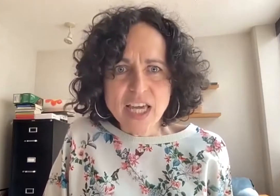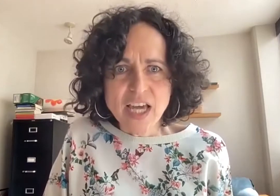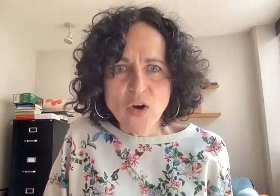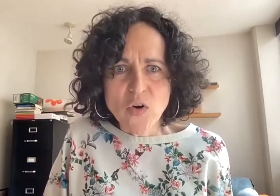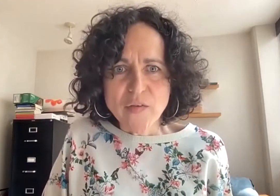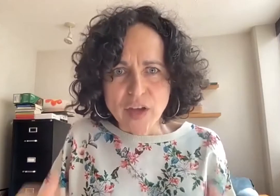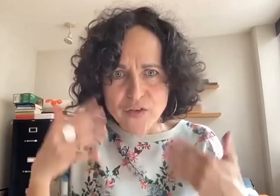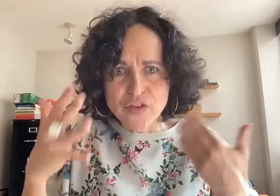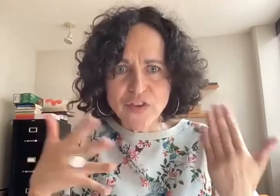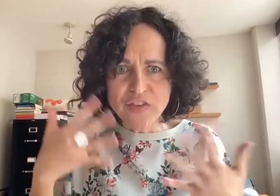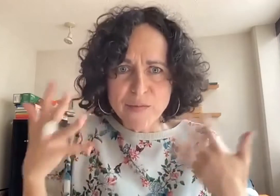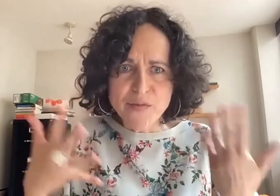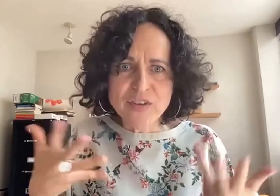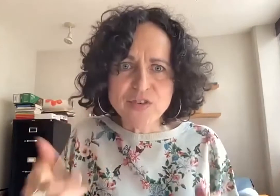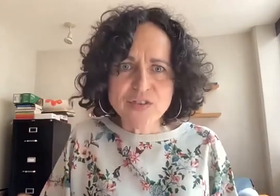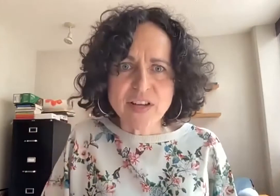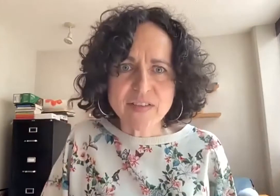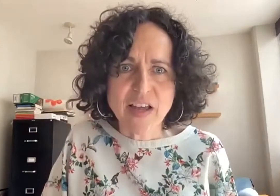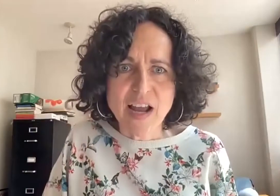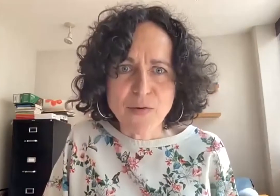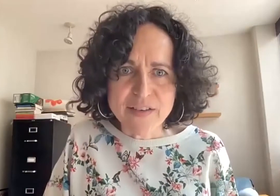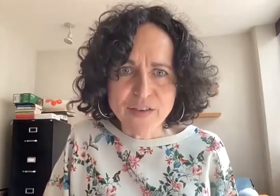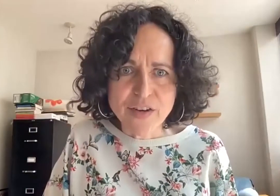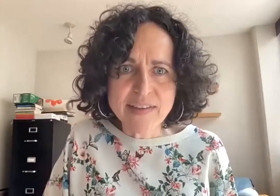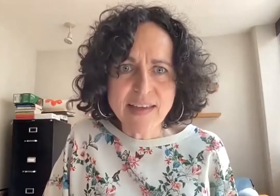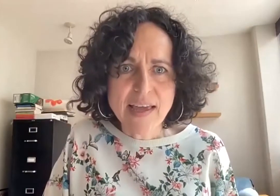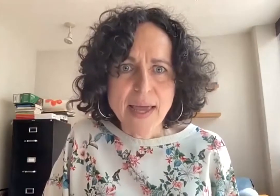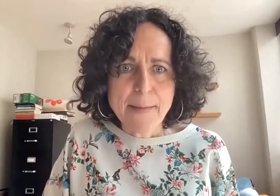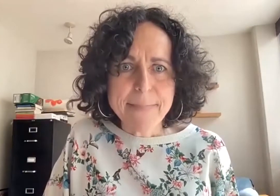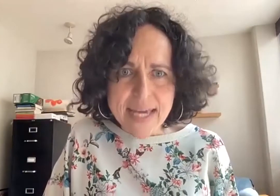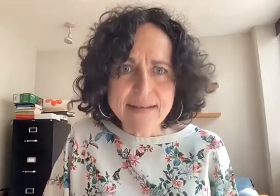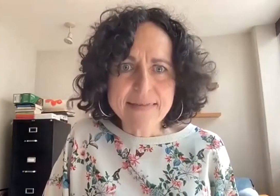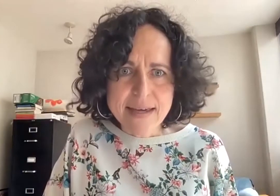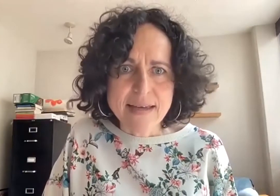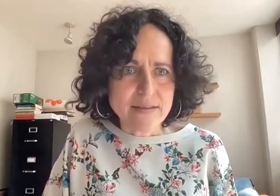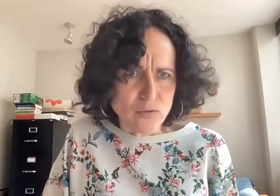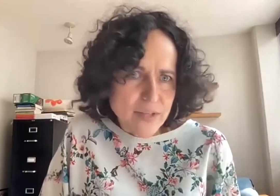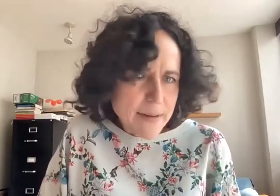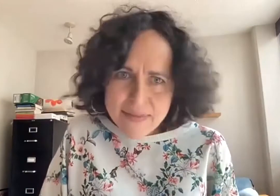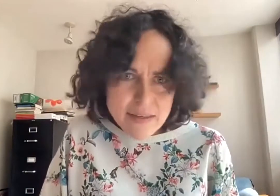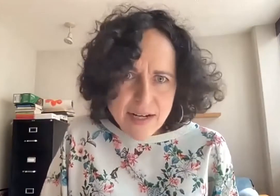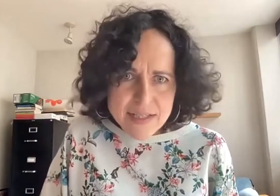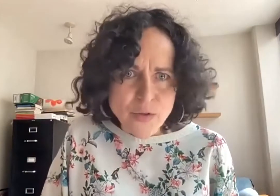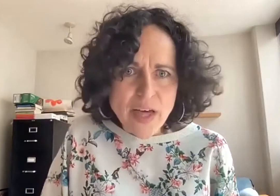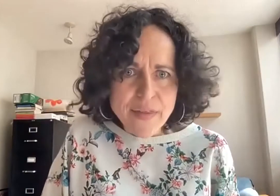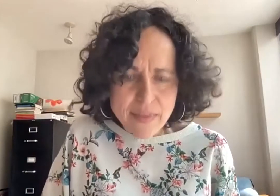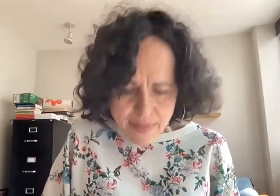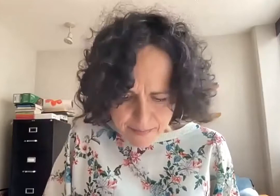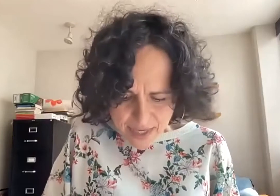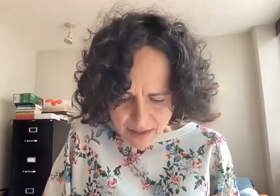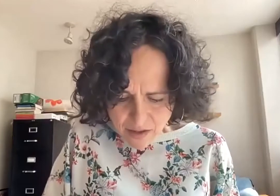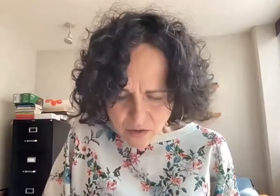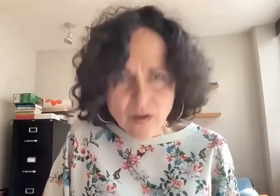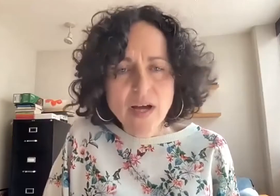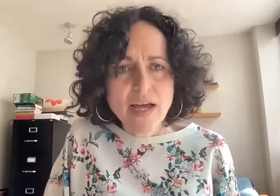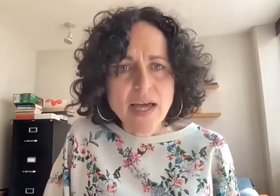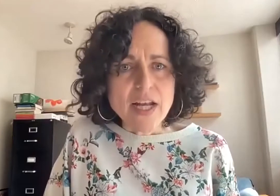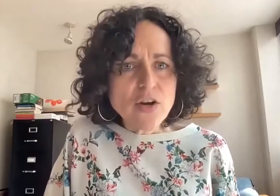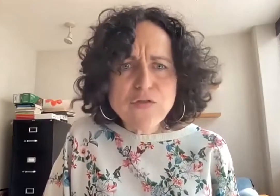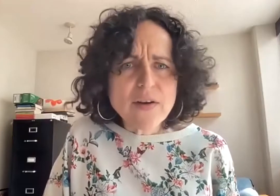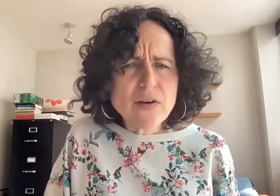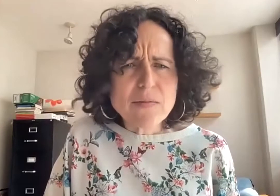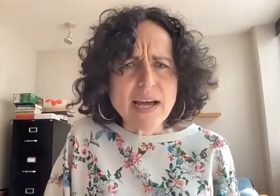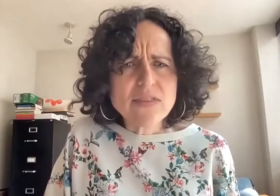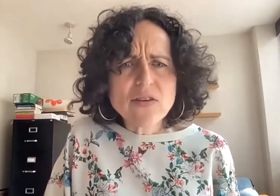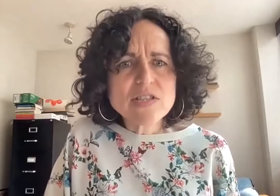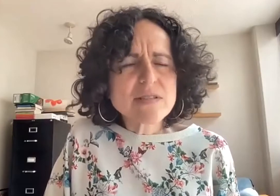So the data that we with which we've been working come exclusively from from the city,